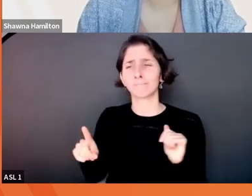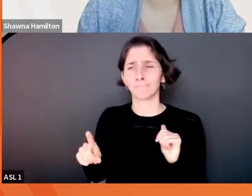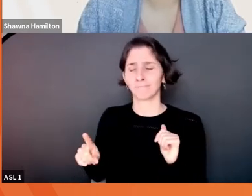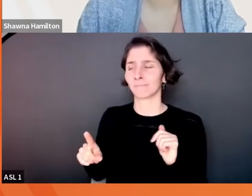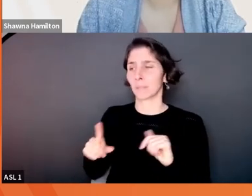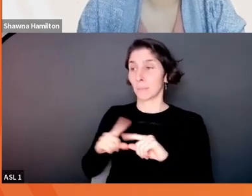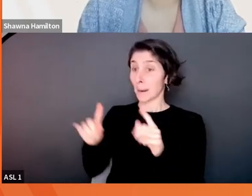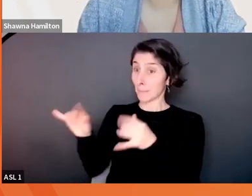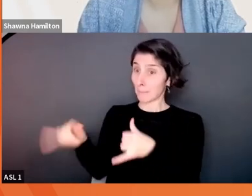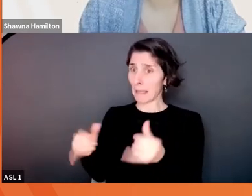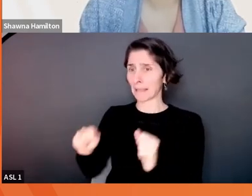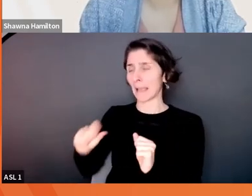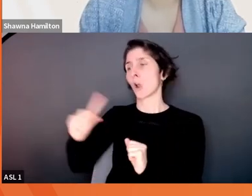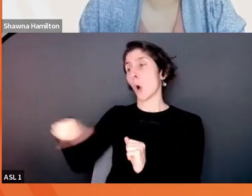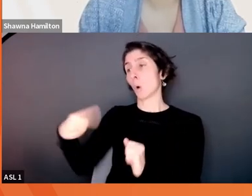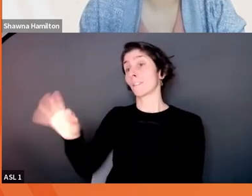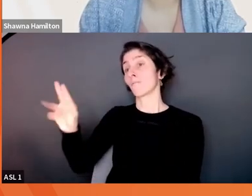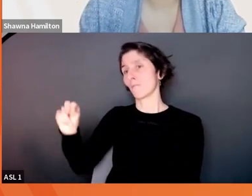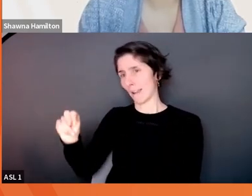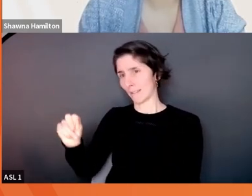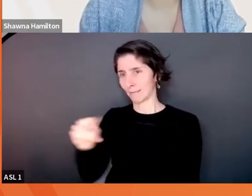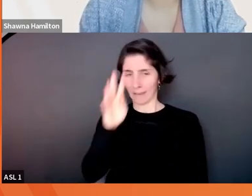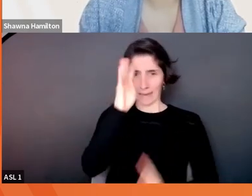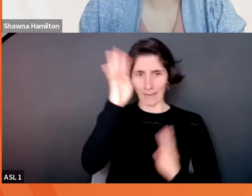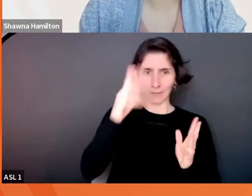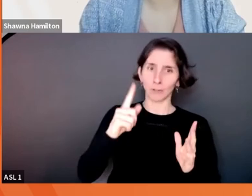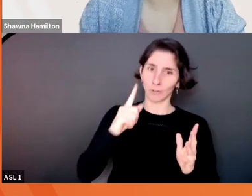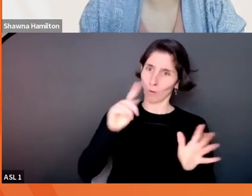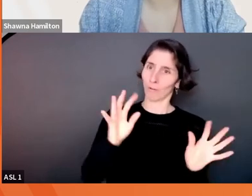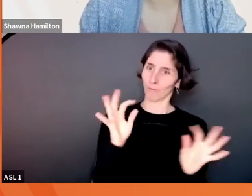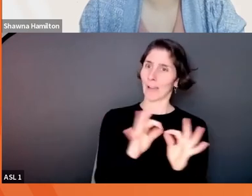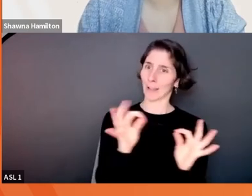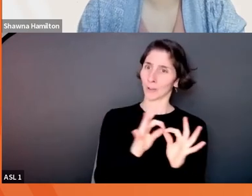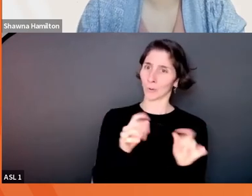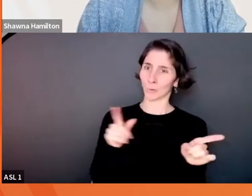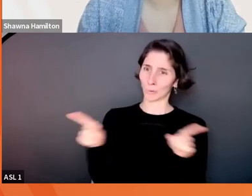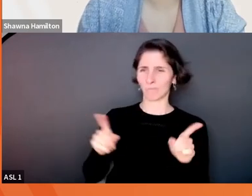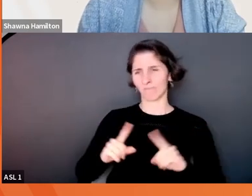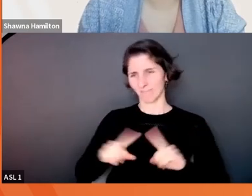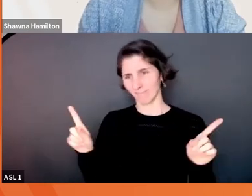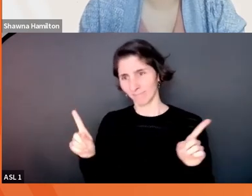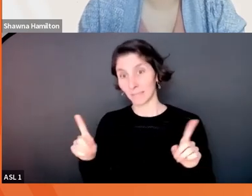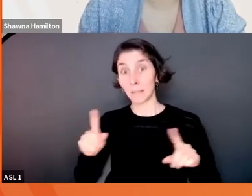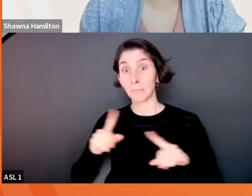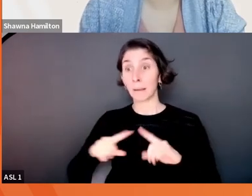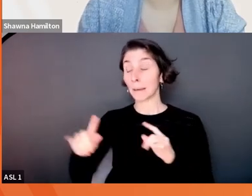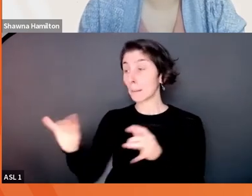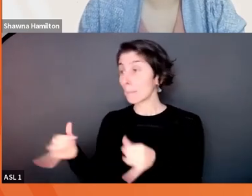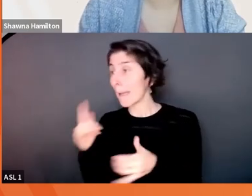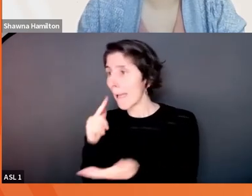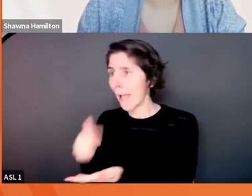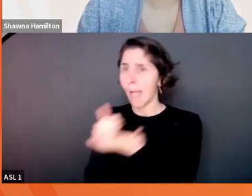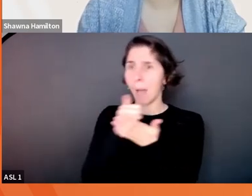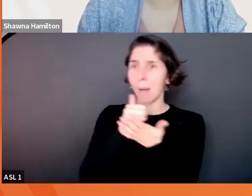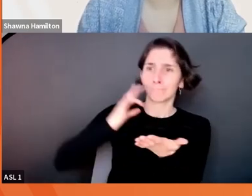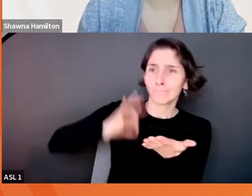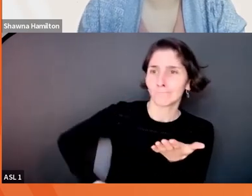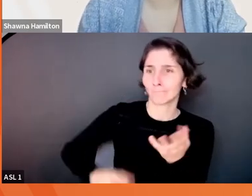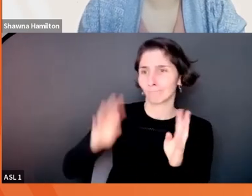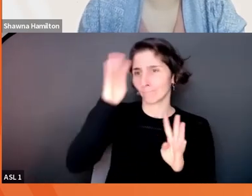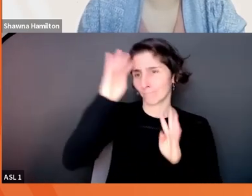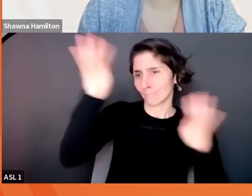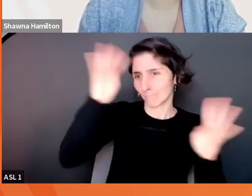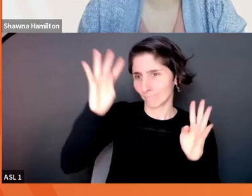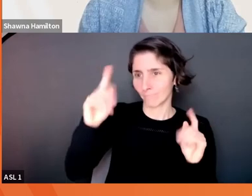innovation is a bit more targeted in terms of trying to add value in your organization. But I think play can really enhance innovation in terms of the